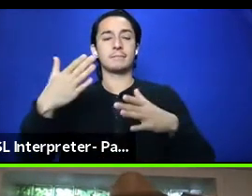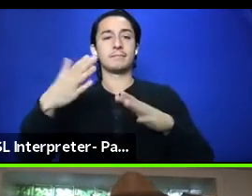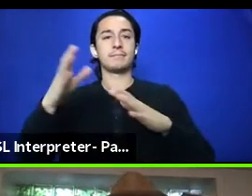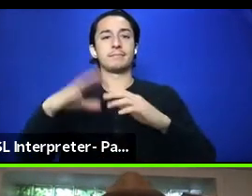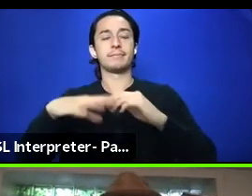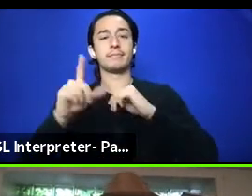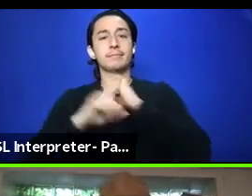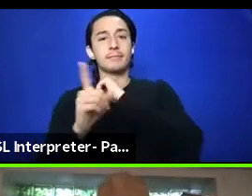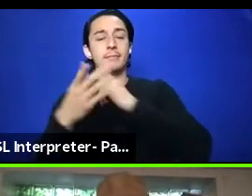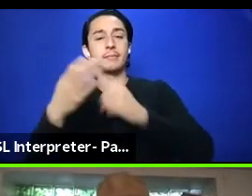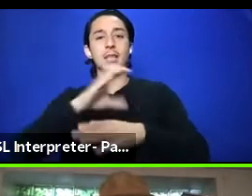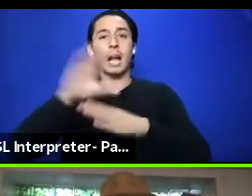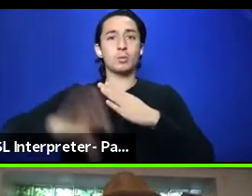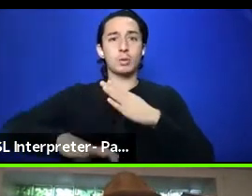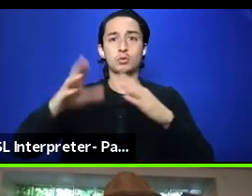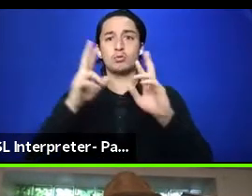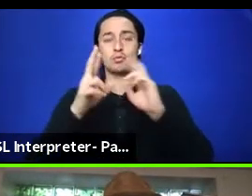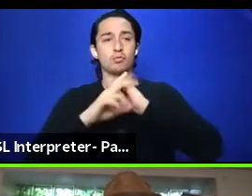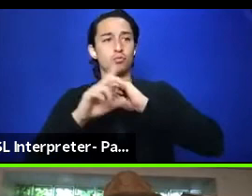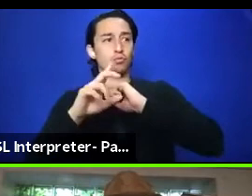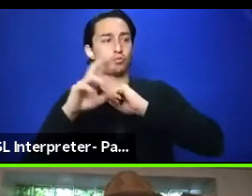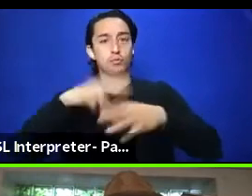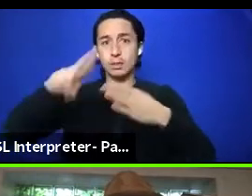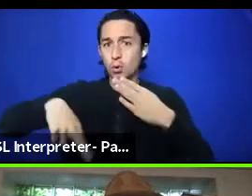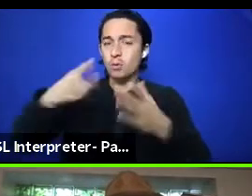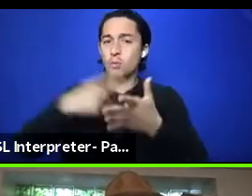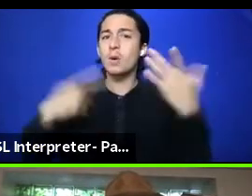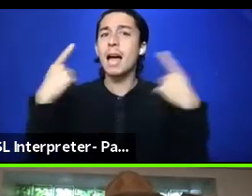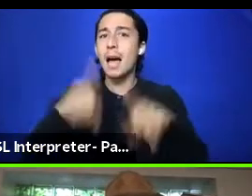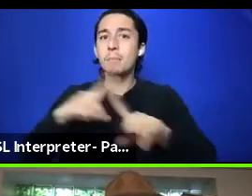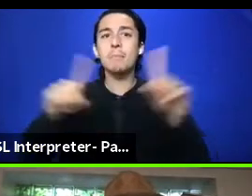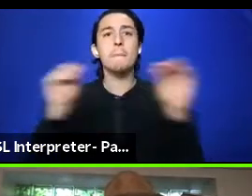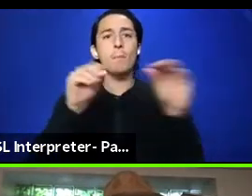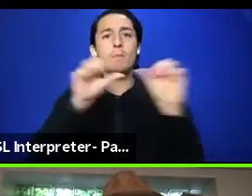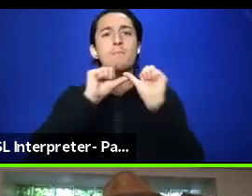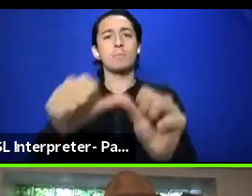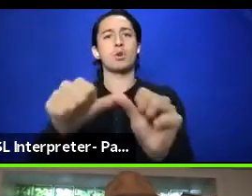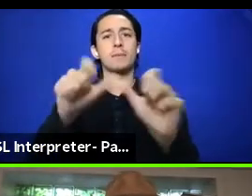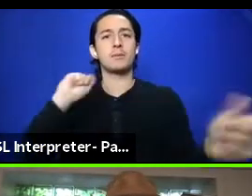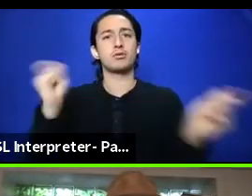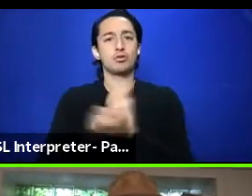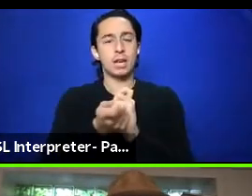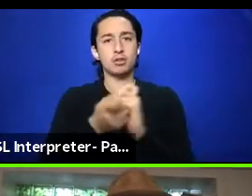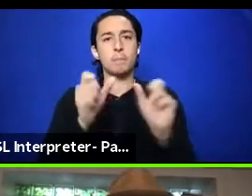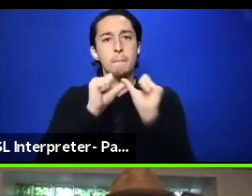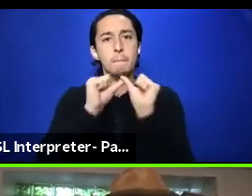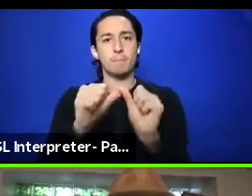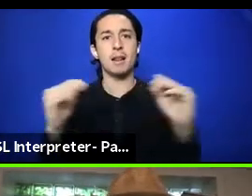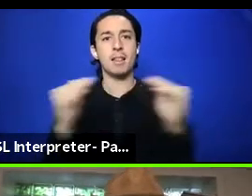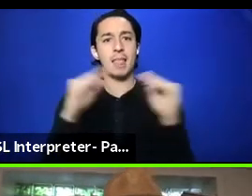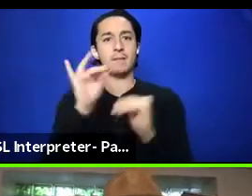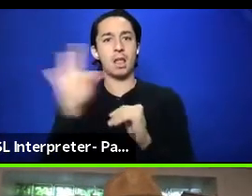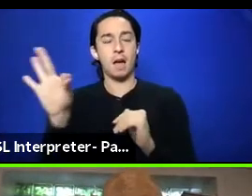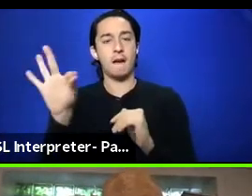what has happened but more a permanent change and a permanent level of equity